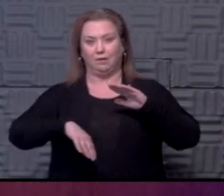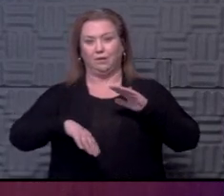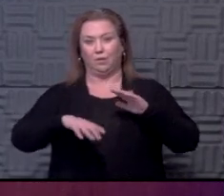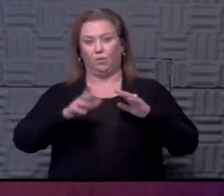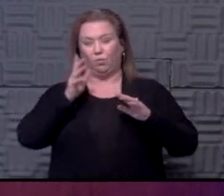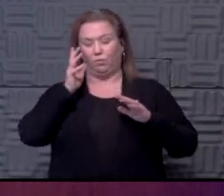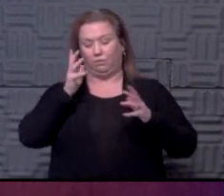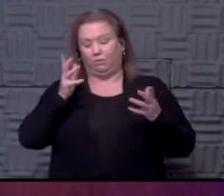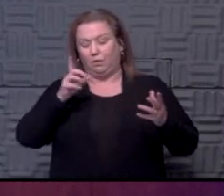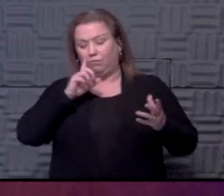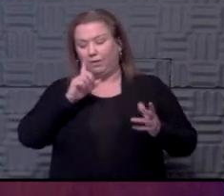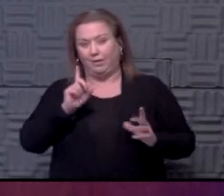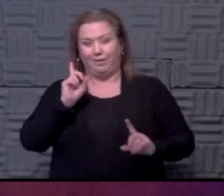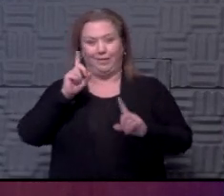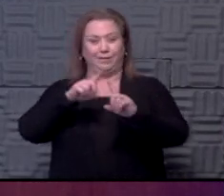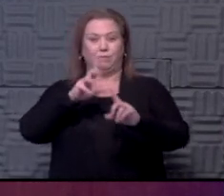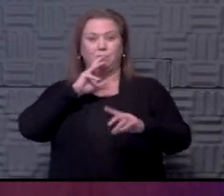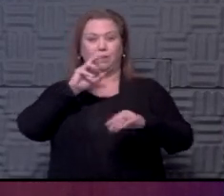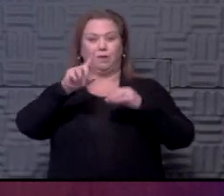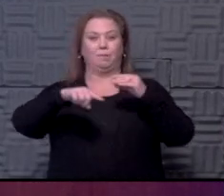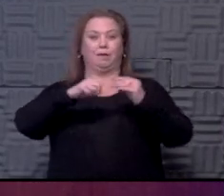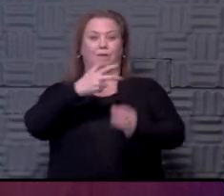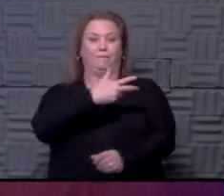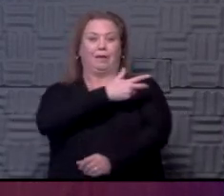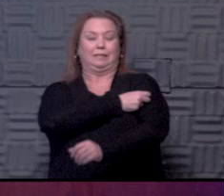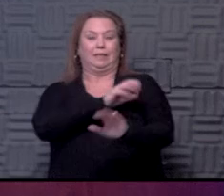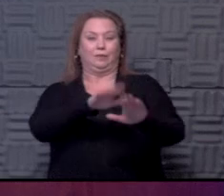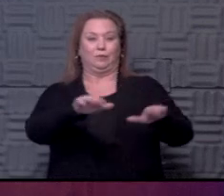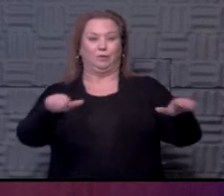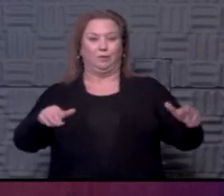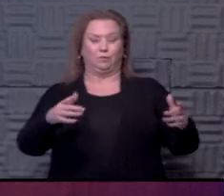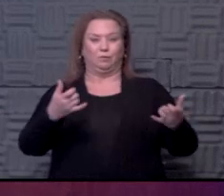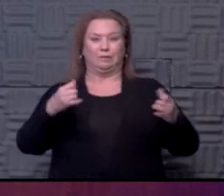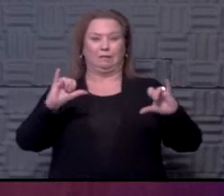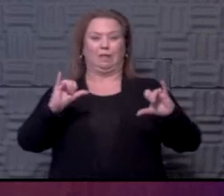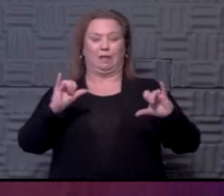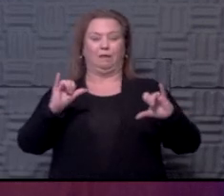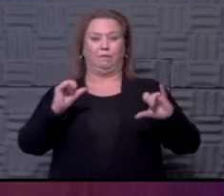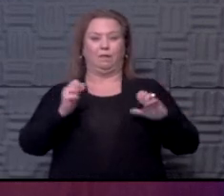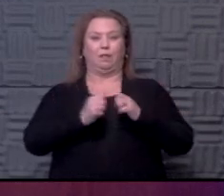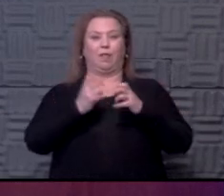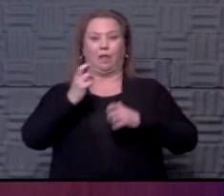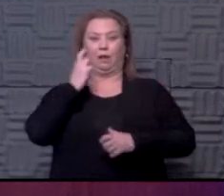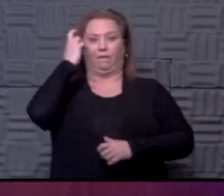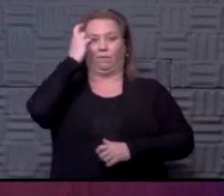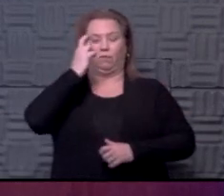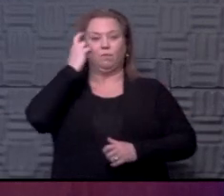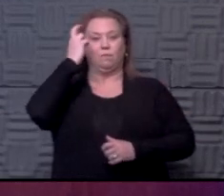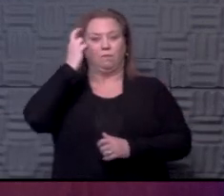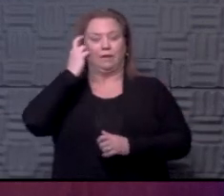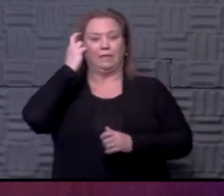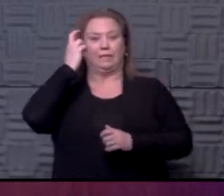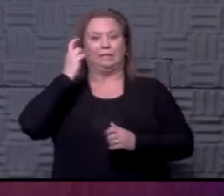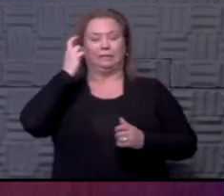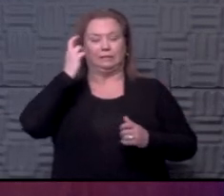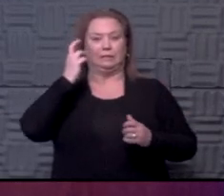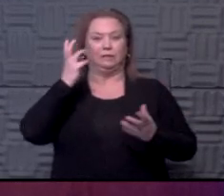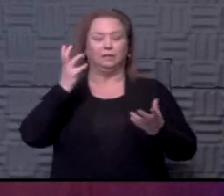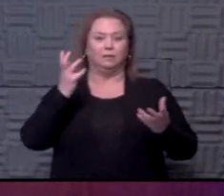time before we're really even talking about vaccinating children. So we're going to have a lot of reason to pay attention to where disease spreads for